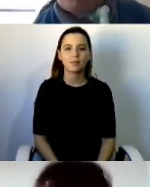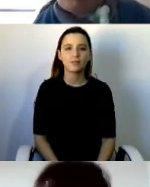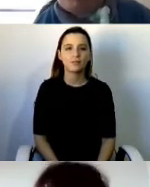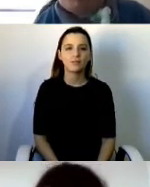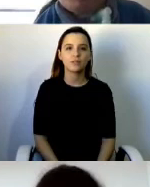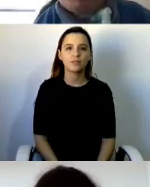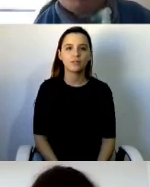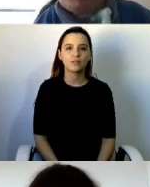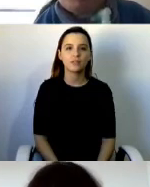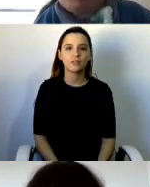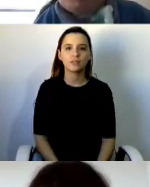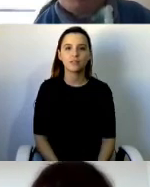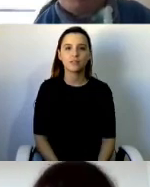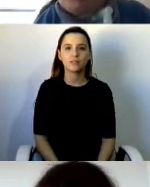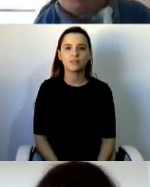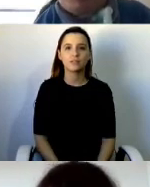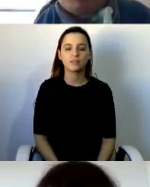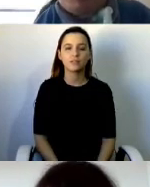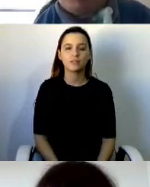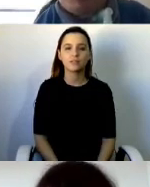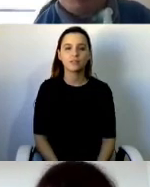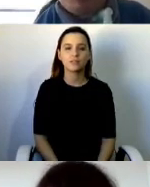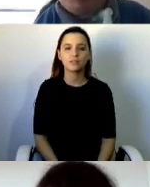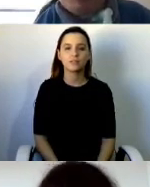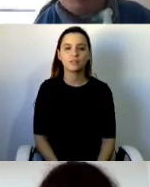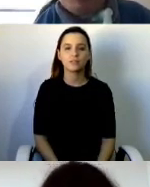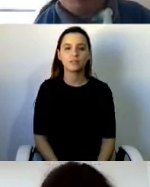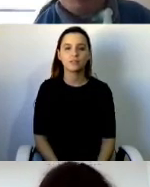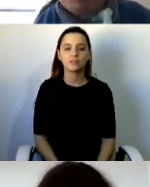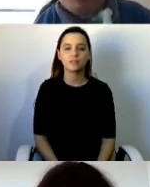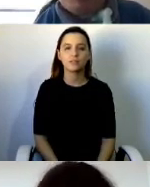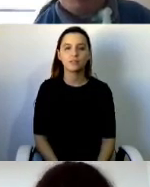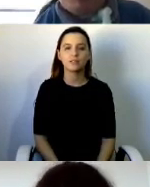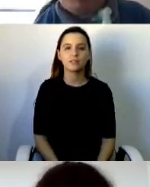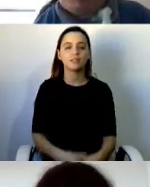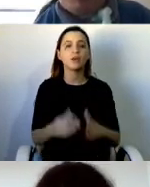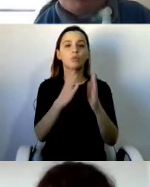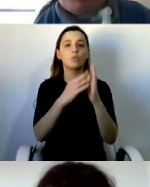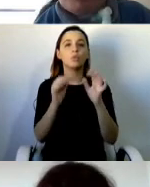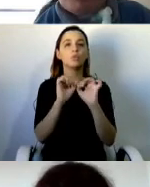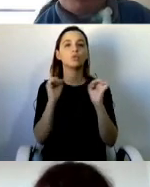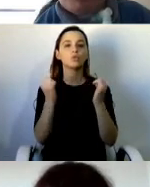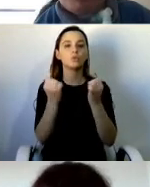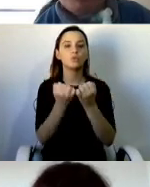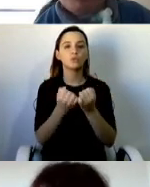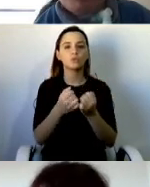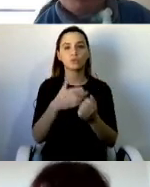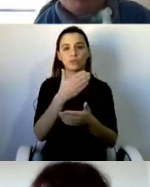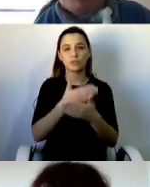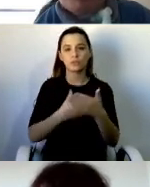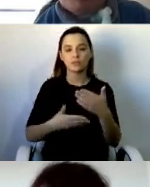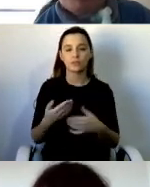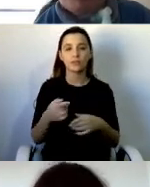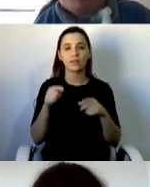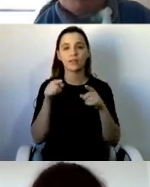let's see, the social model of disability. This is the one that contradicts totally the